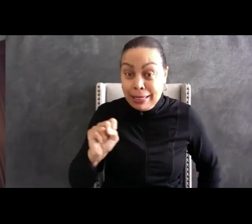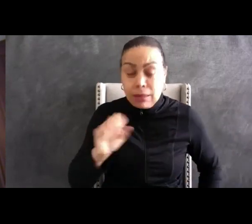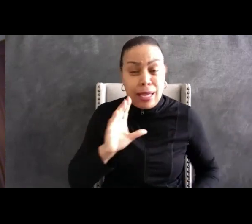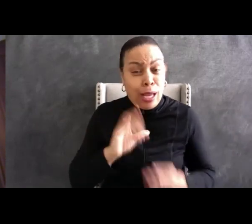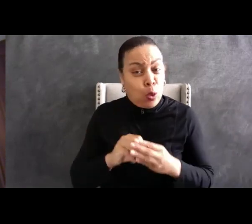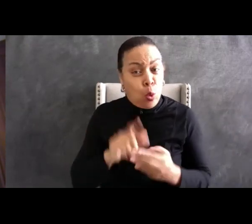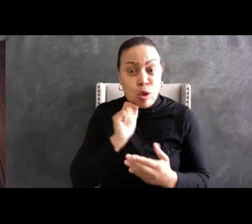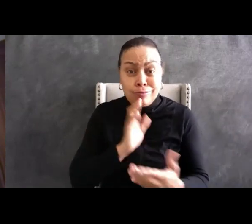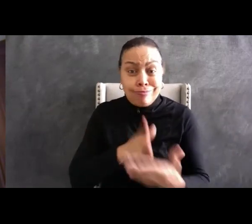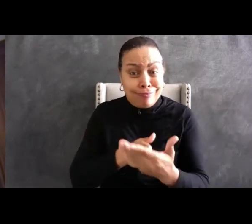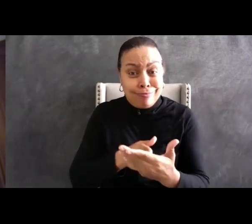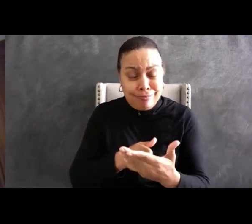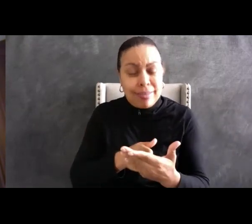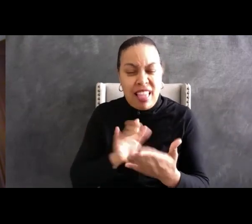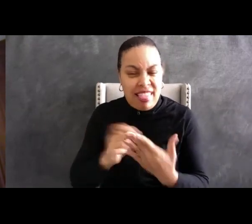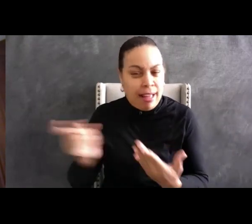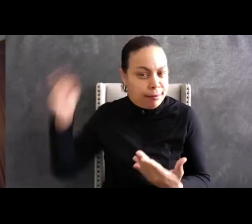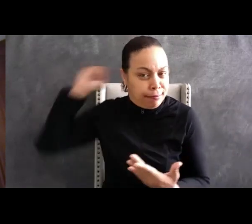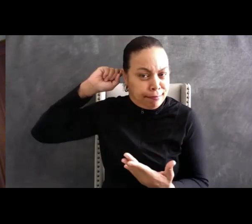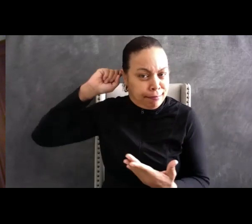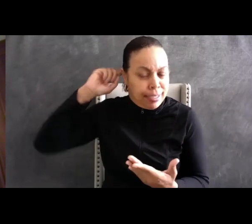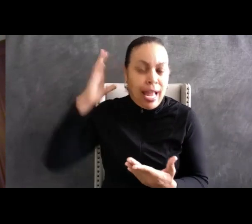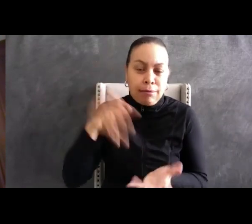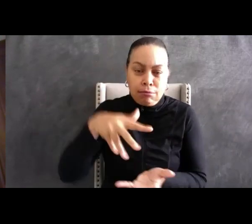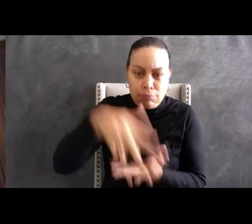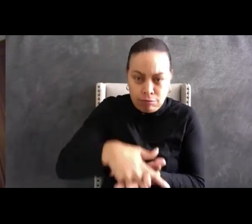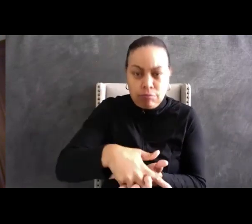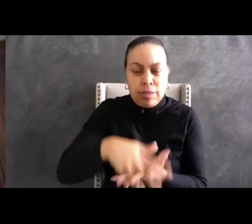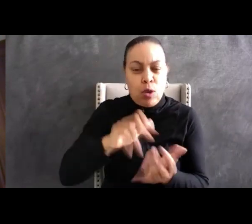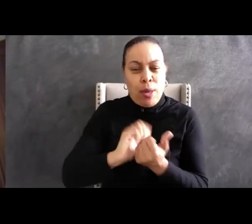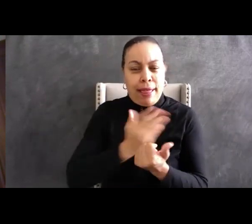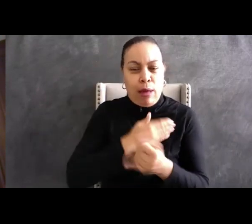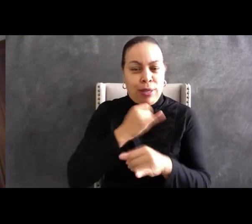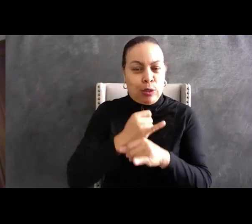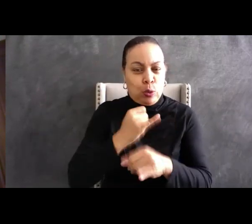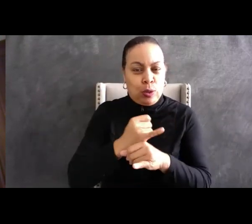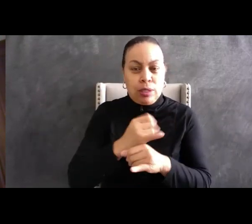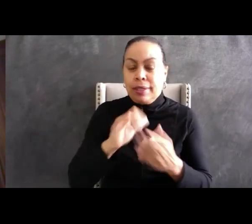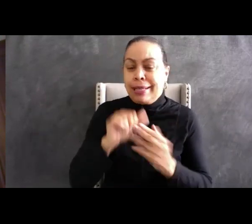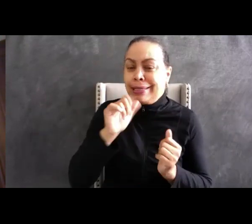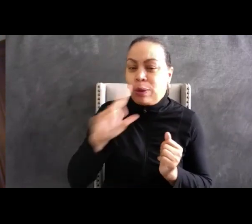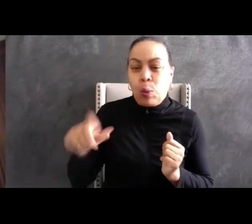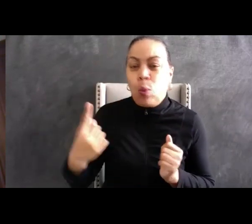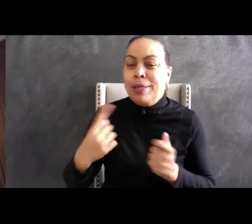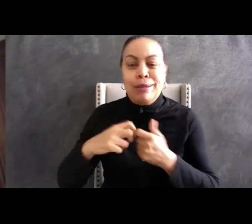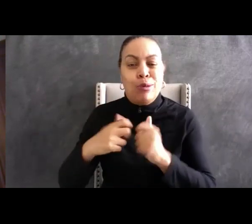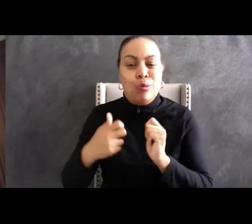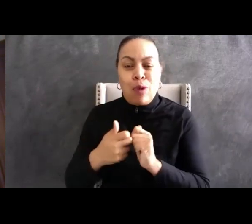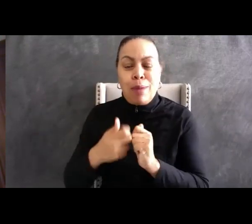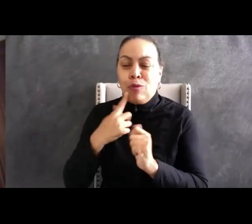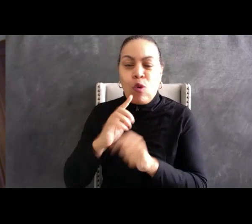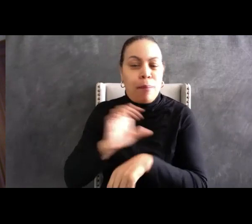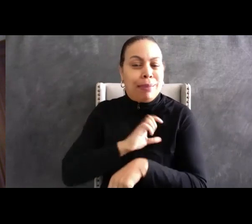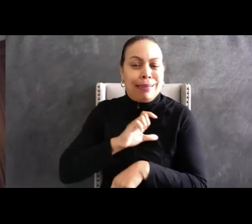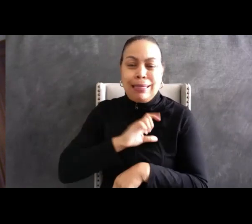institutions. It is not just a problem in policing. The focus, the current